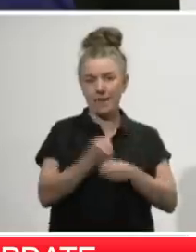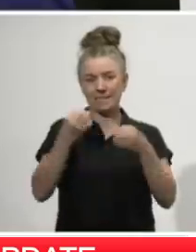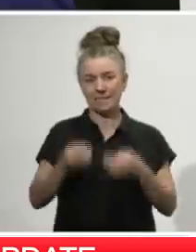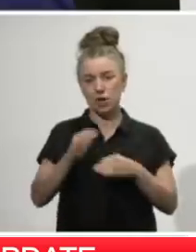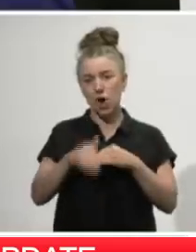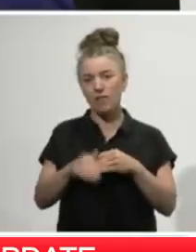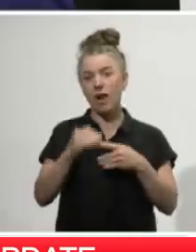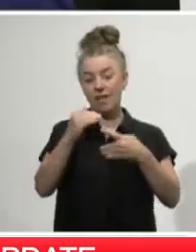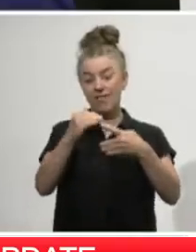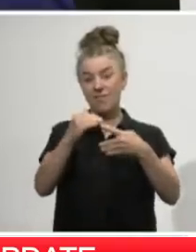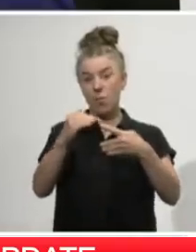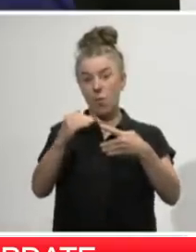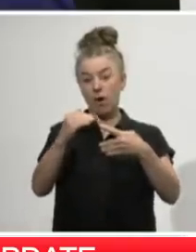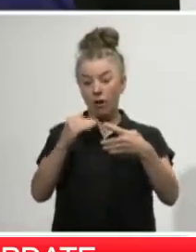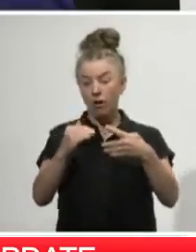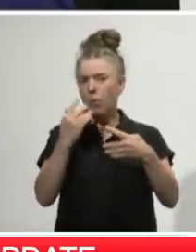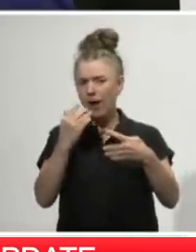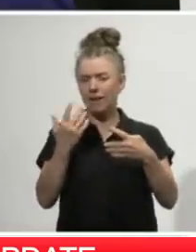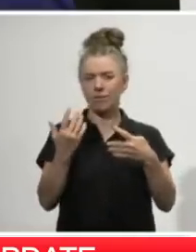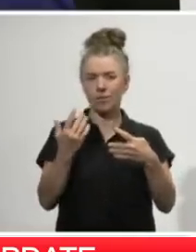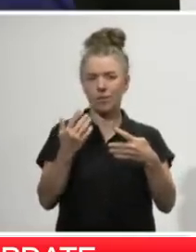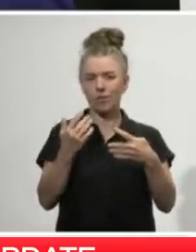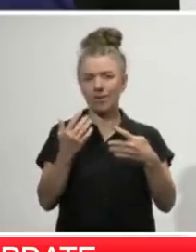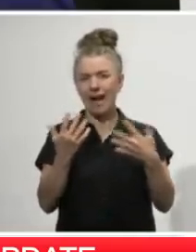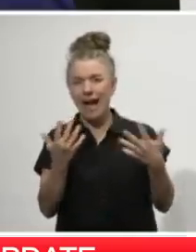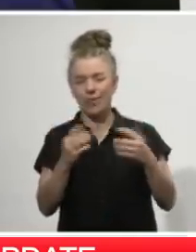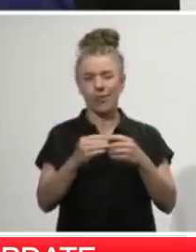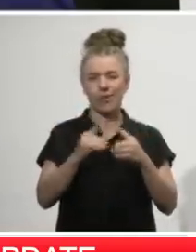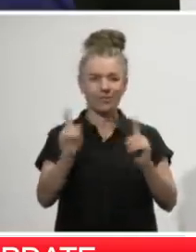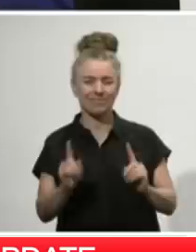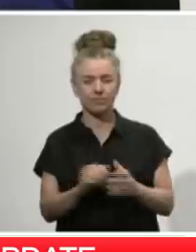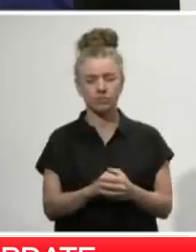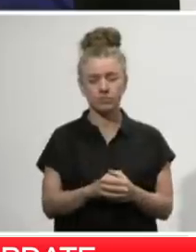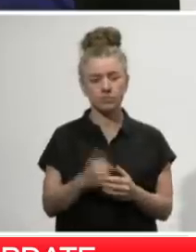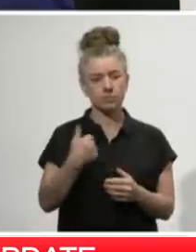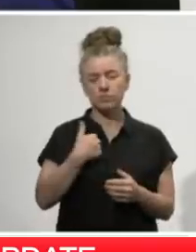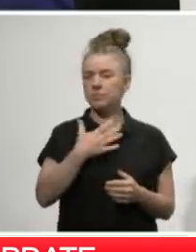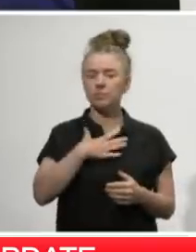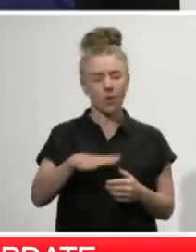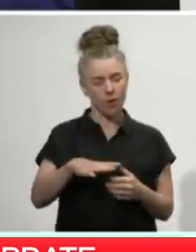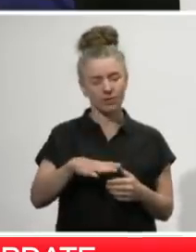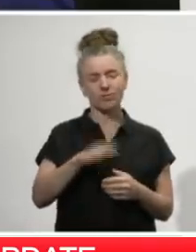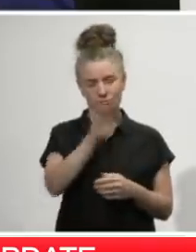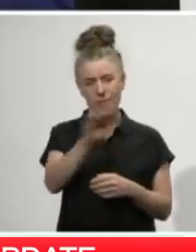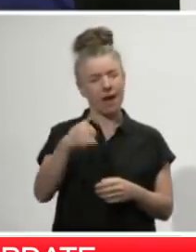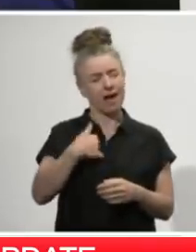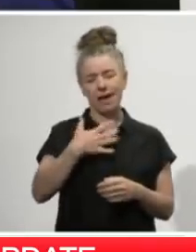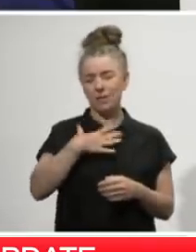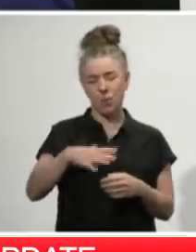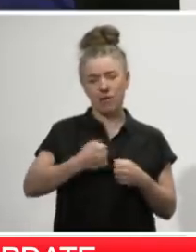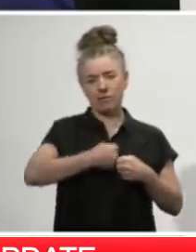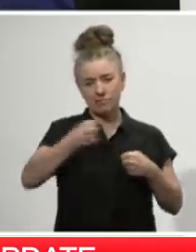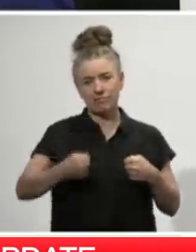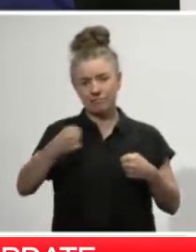making about Level 4 and the other levels. But I repeat, there is no desire to be in lockdown for any